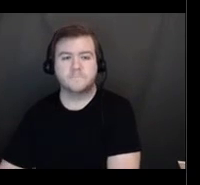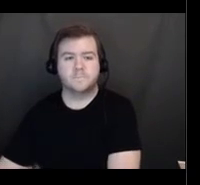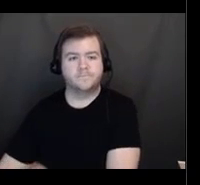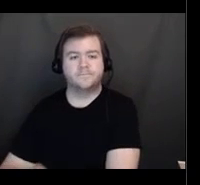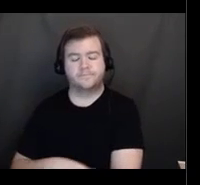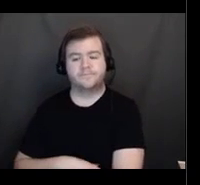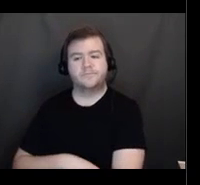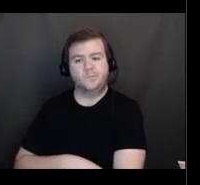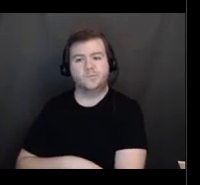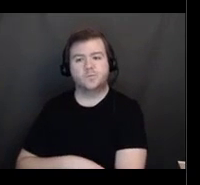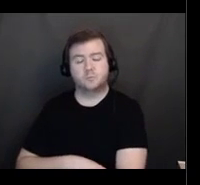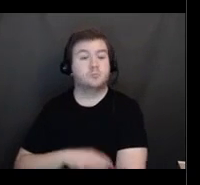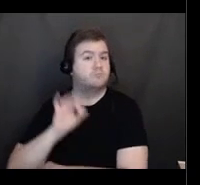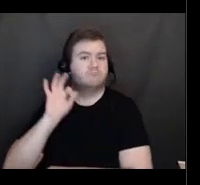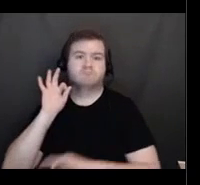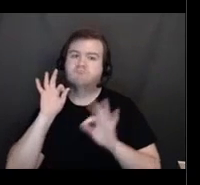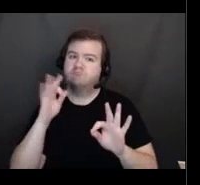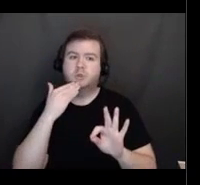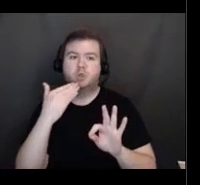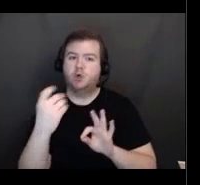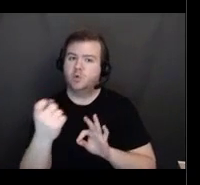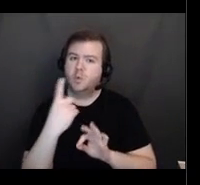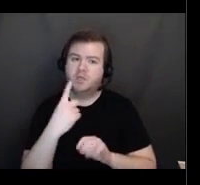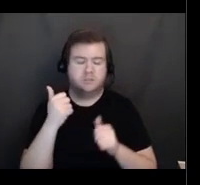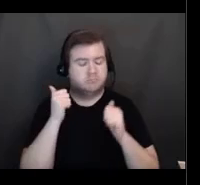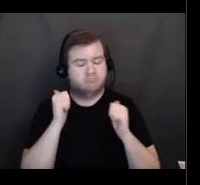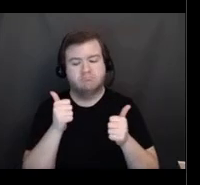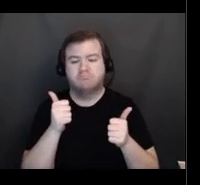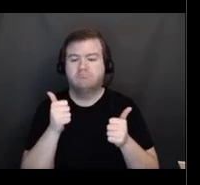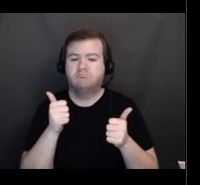Oh, excellent question. Excellent question.